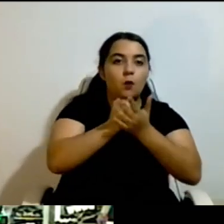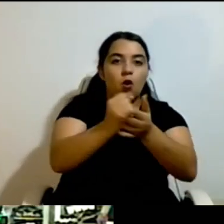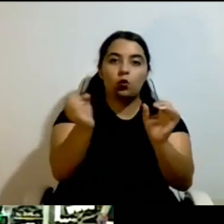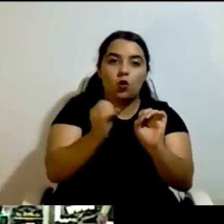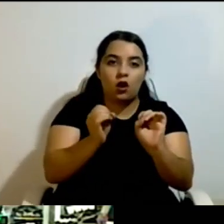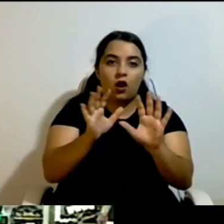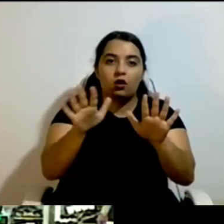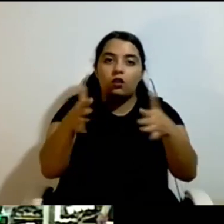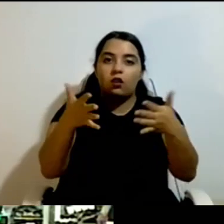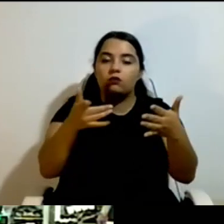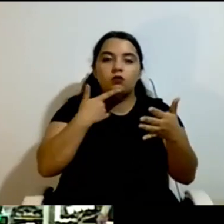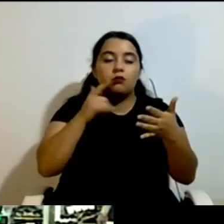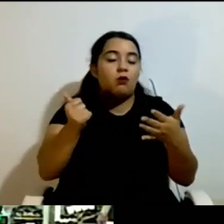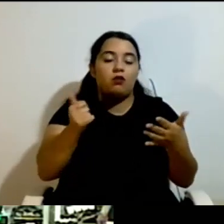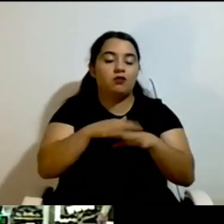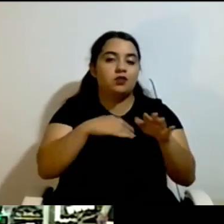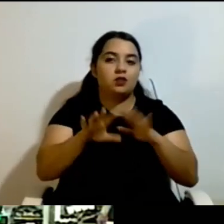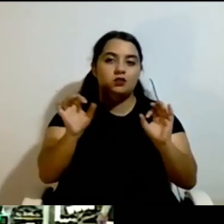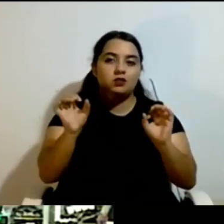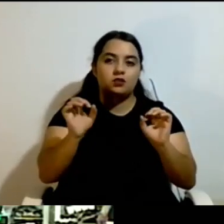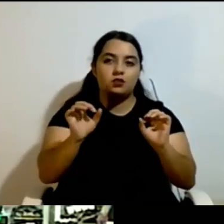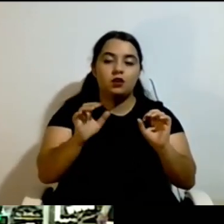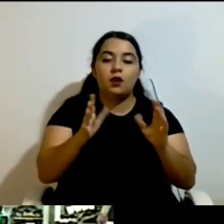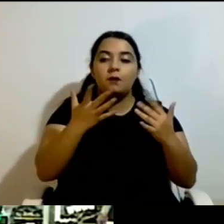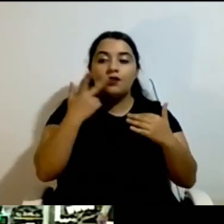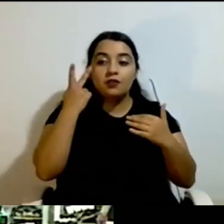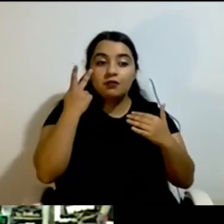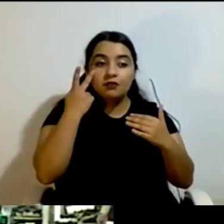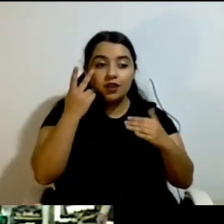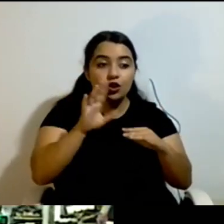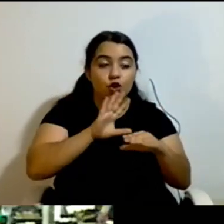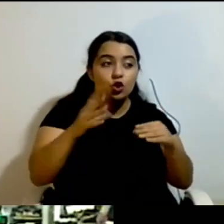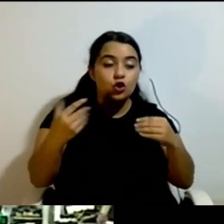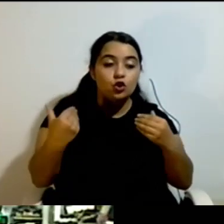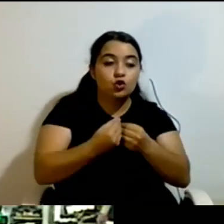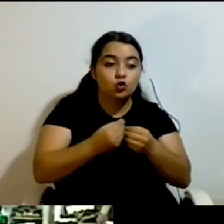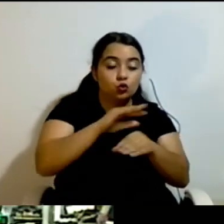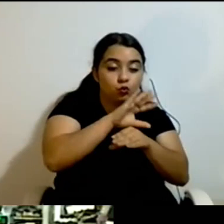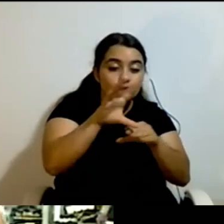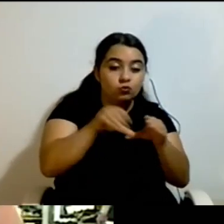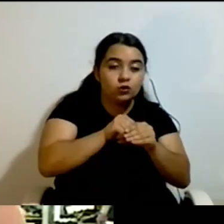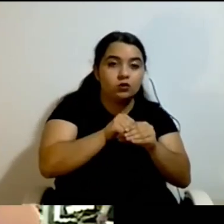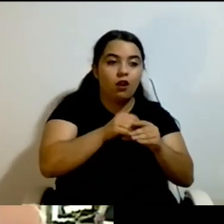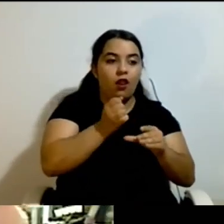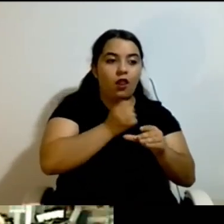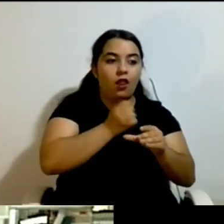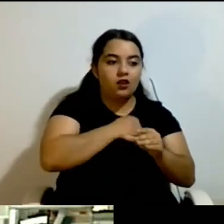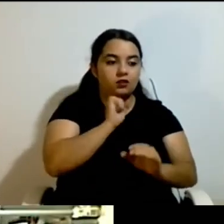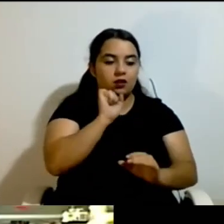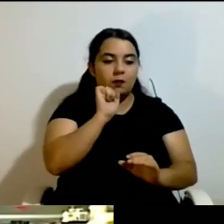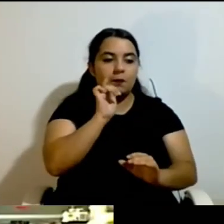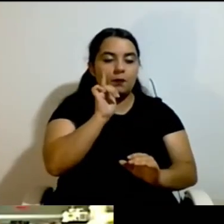within their family. One of the conditions is that they have to have their own apartment. So usually families, I tell them,